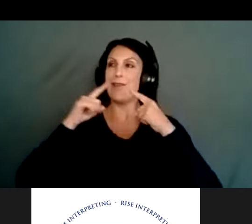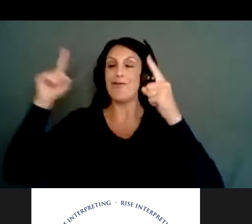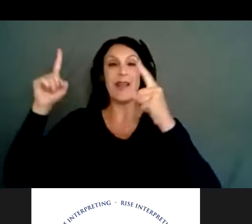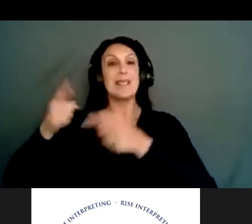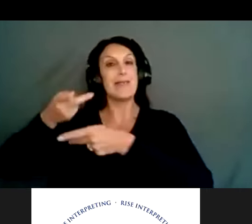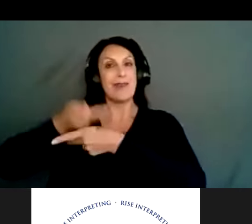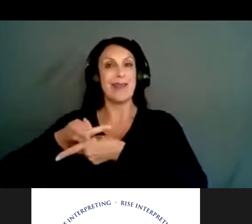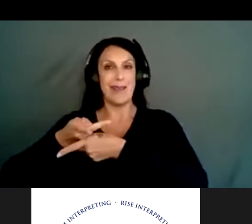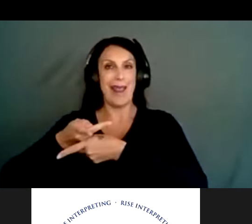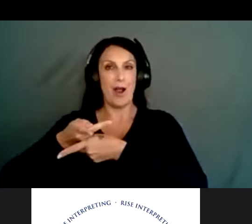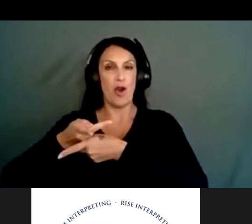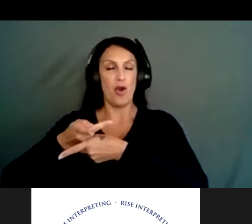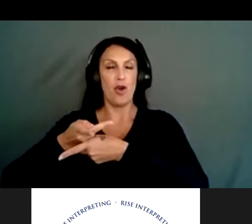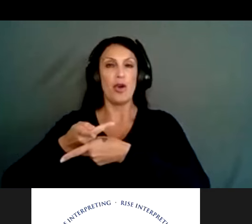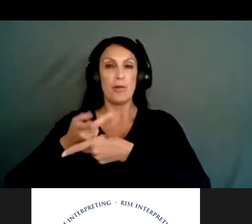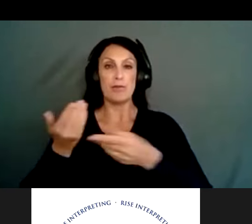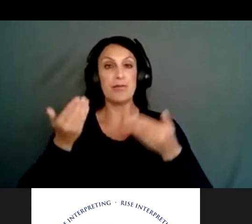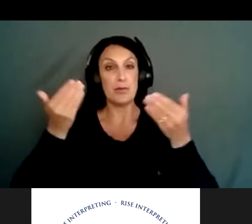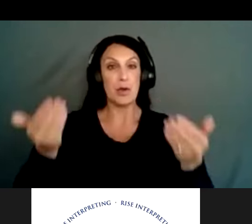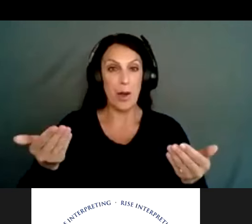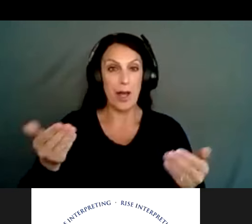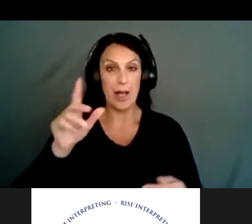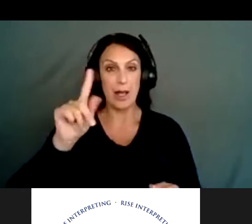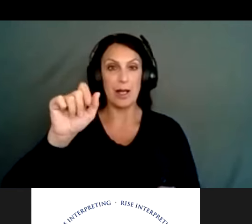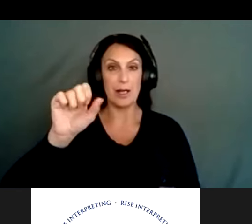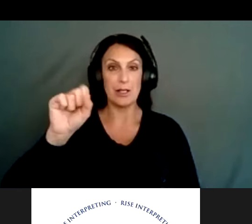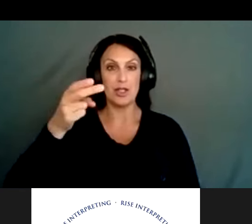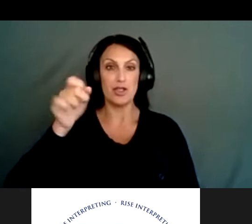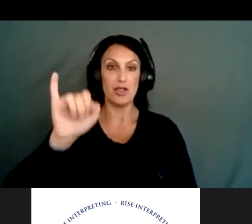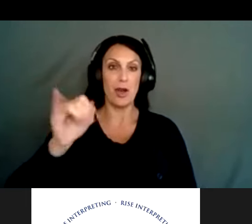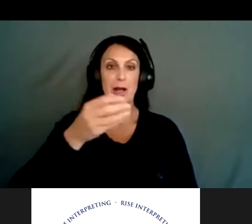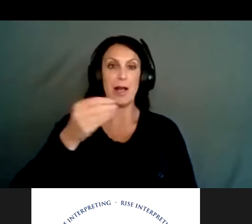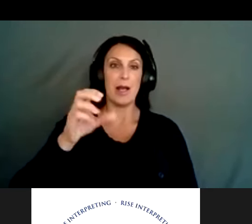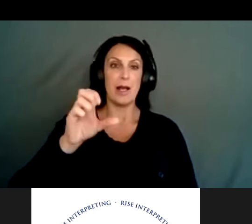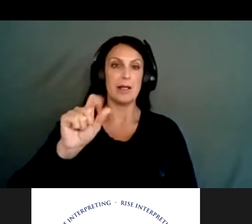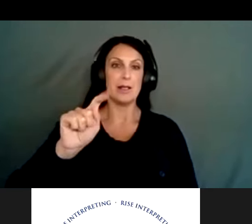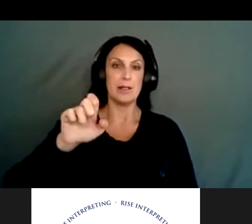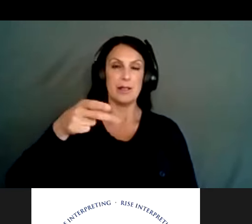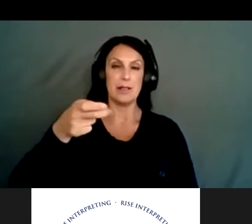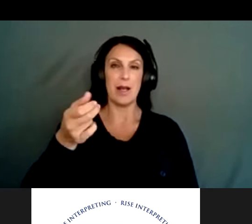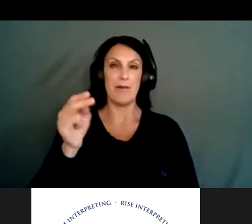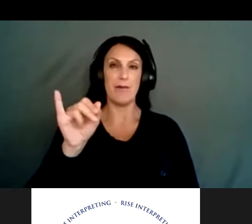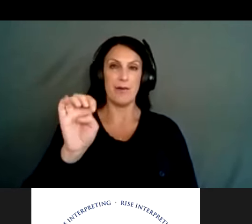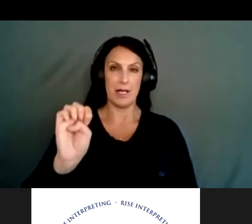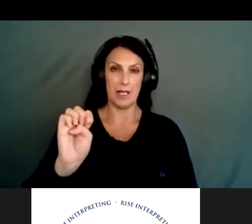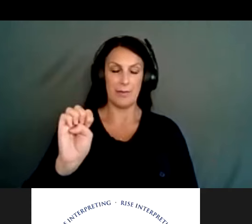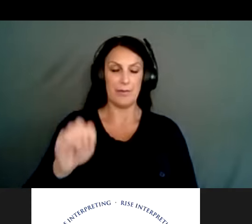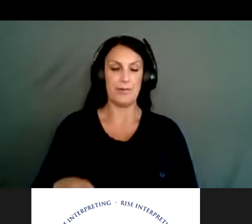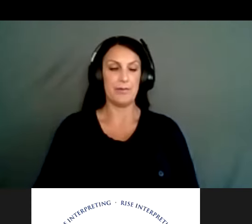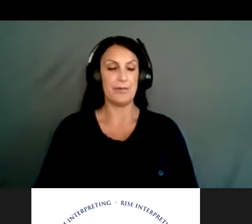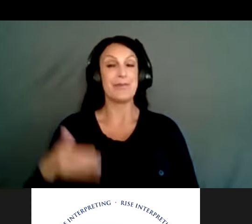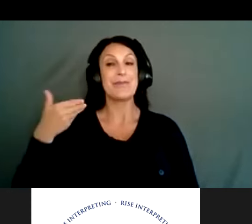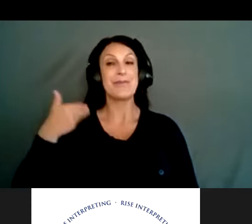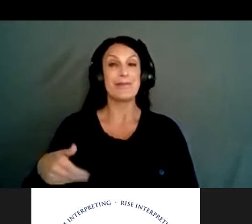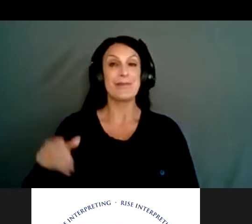turn to Tishani and Stephanie to share some updates. Hi, good morning everybody. Um, so I am Stephanie